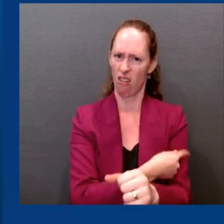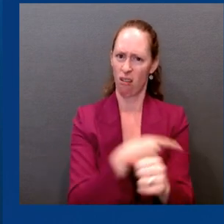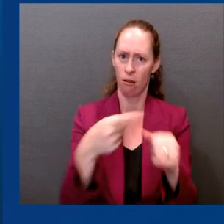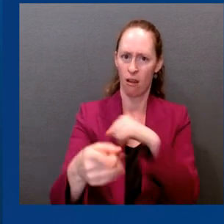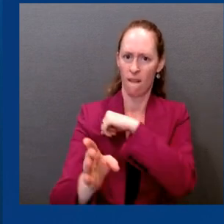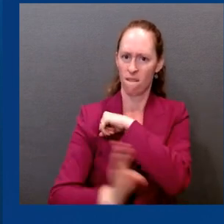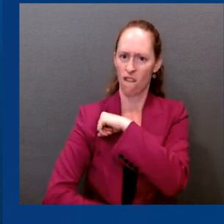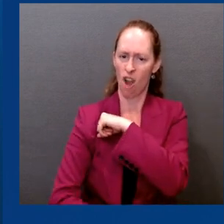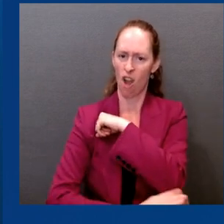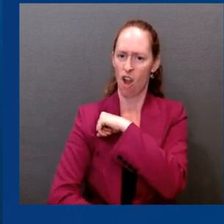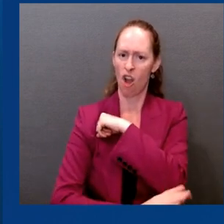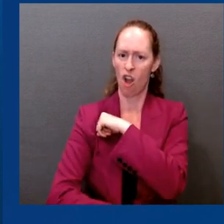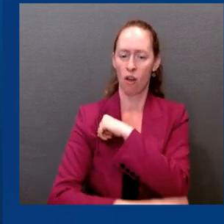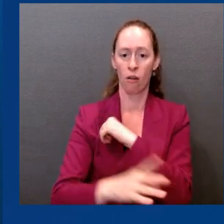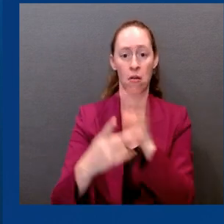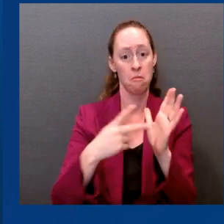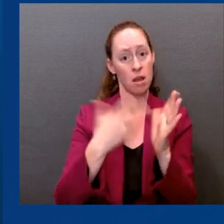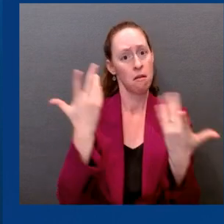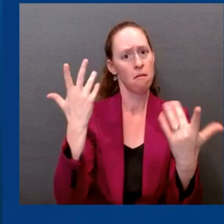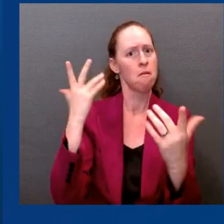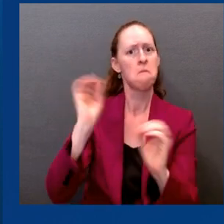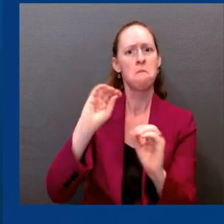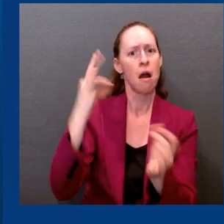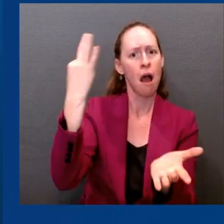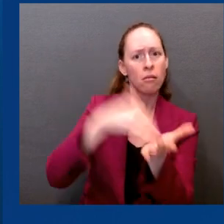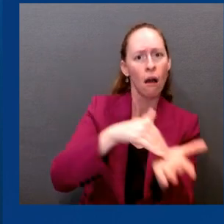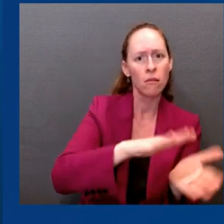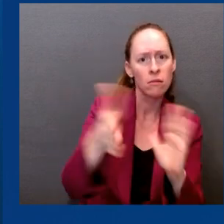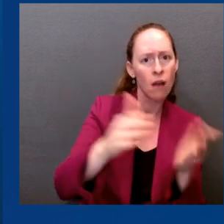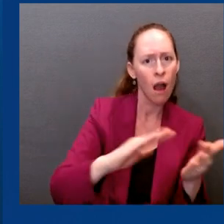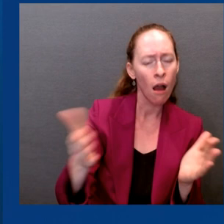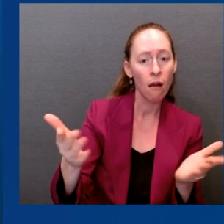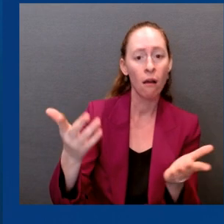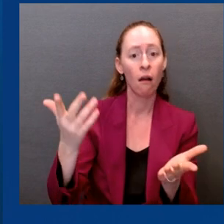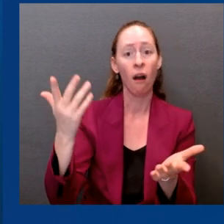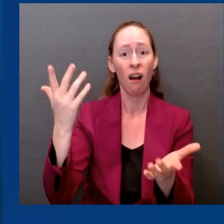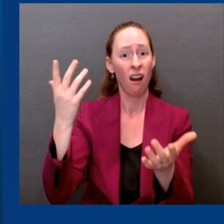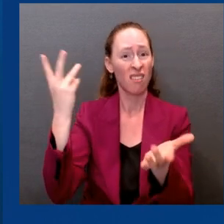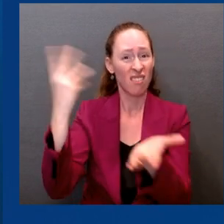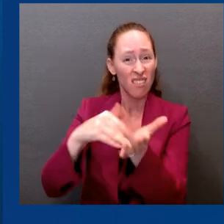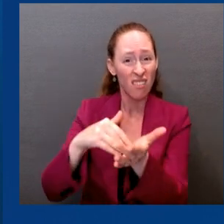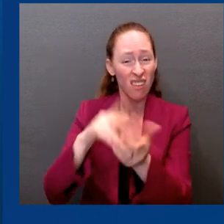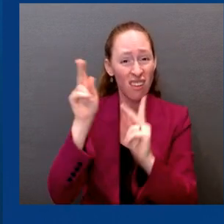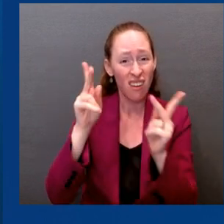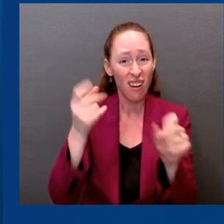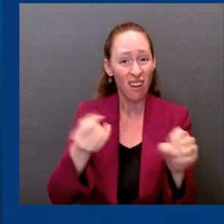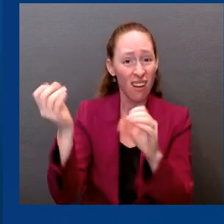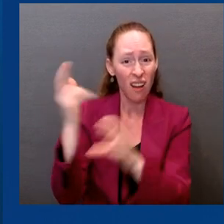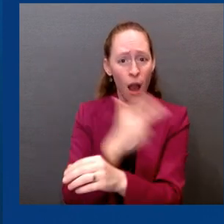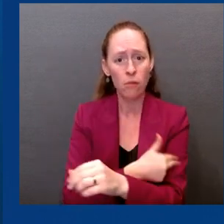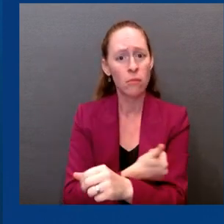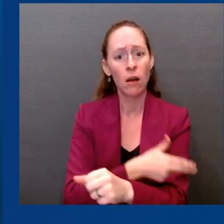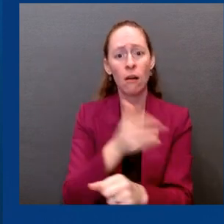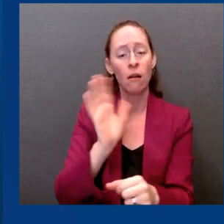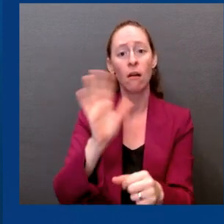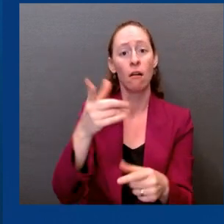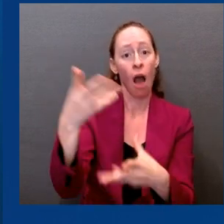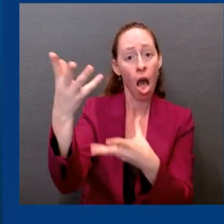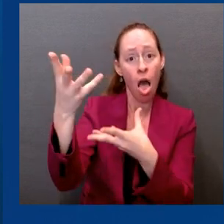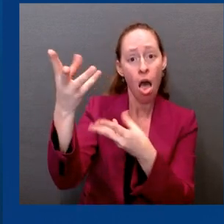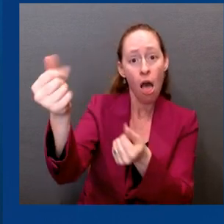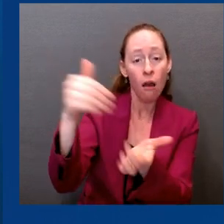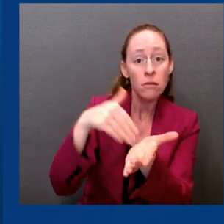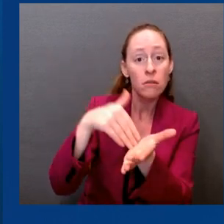deaths, and save billions of dollars in direct medical costs. The benefits of being up to date on your COVID-19